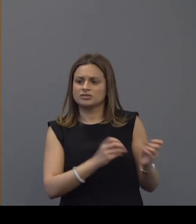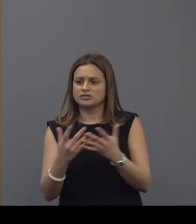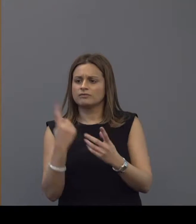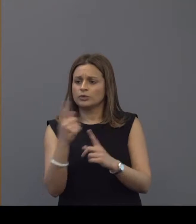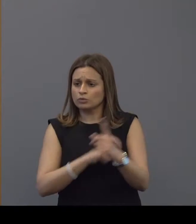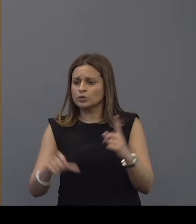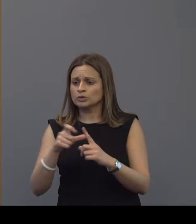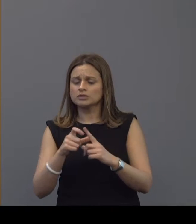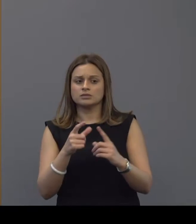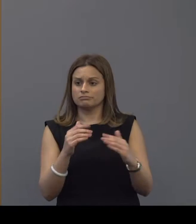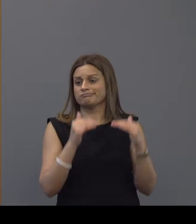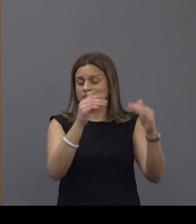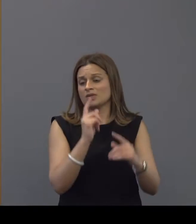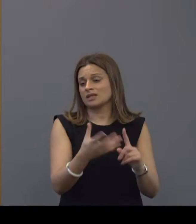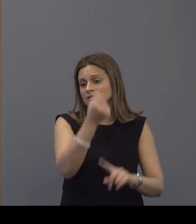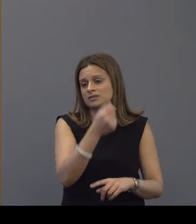populations that we serve